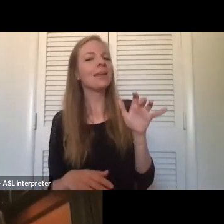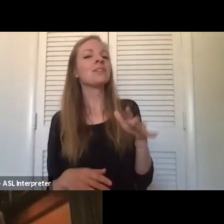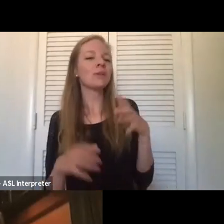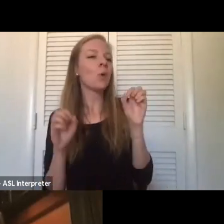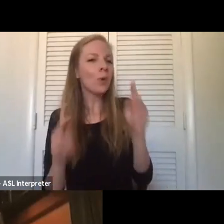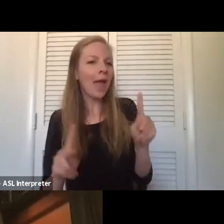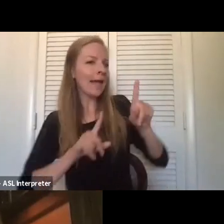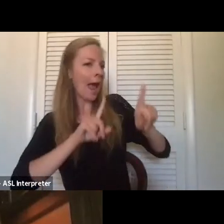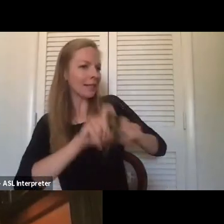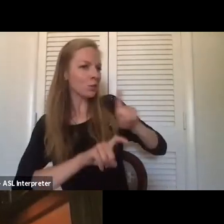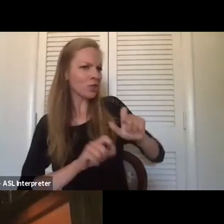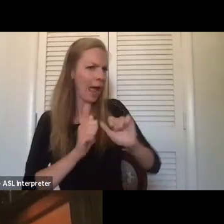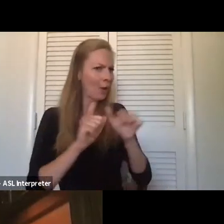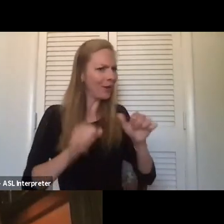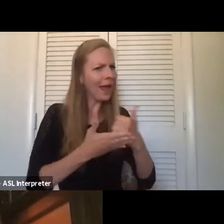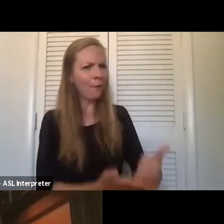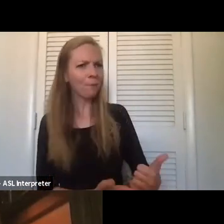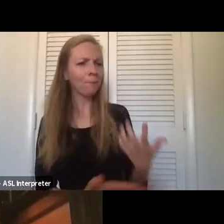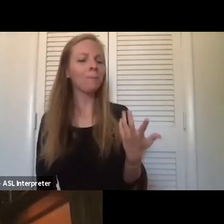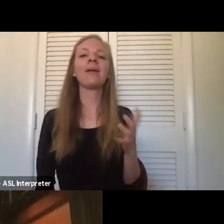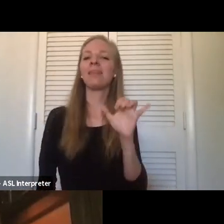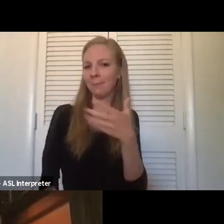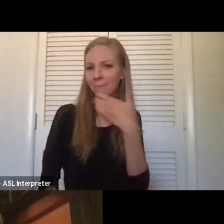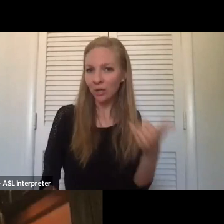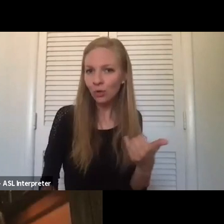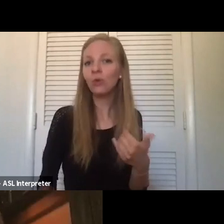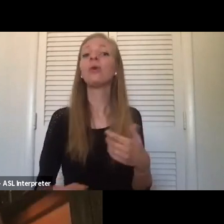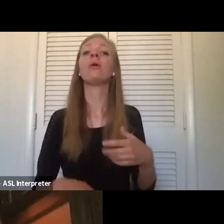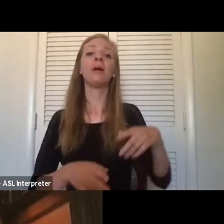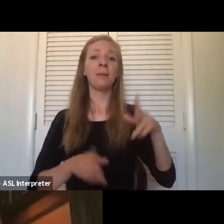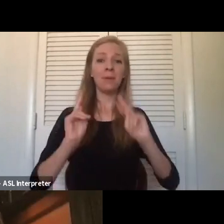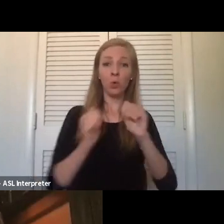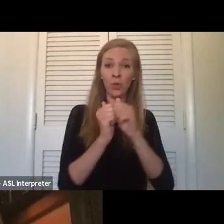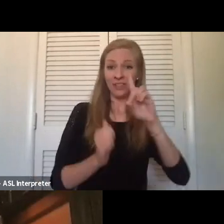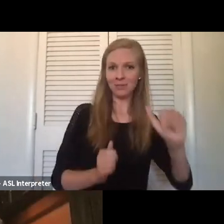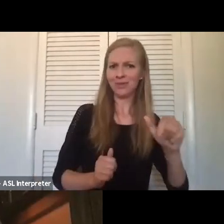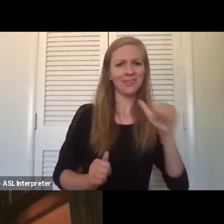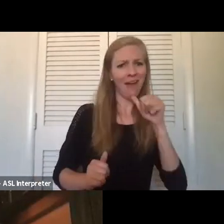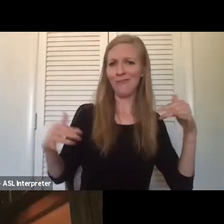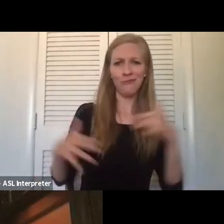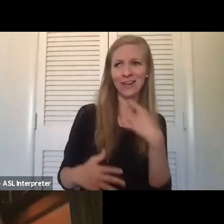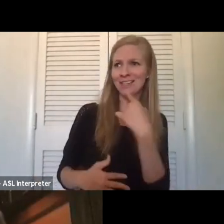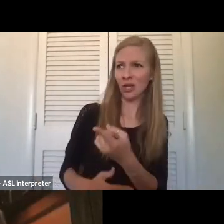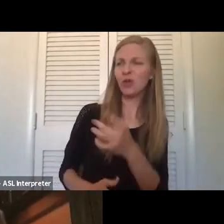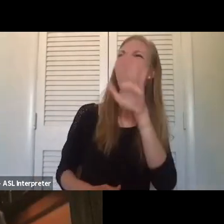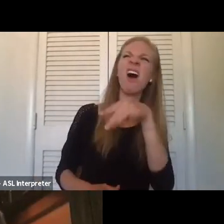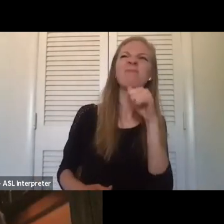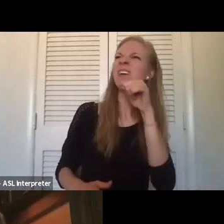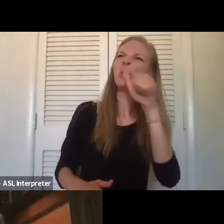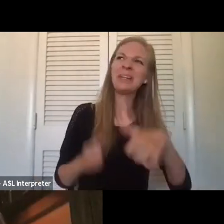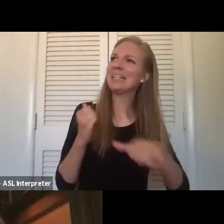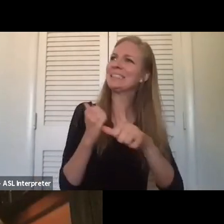think in my experience, individuals with disabilities aren't afraid to tell you and be honest that, hey, I don't need that assistance or